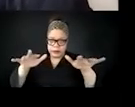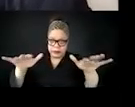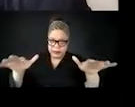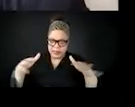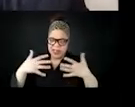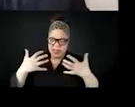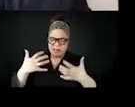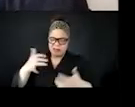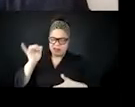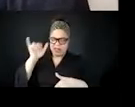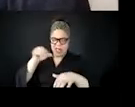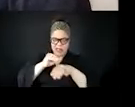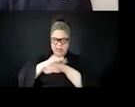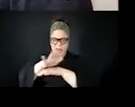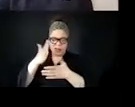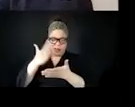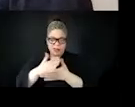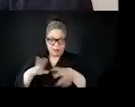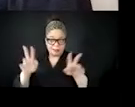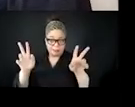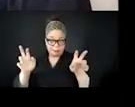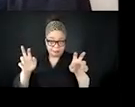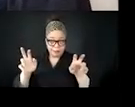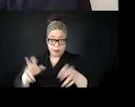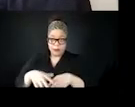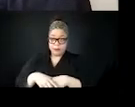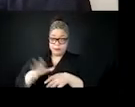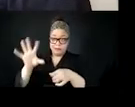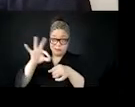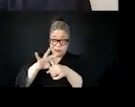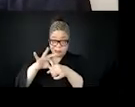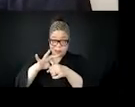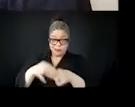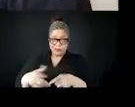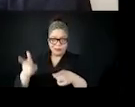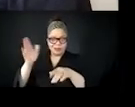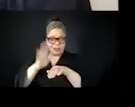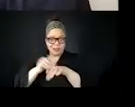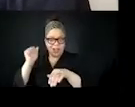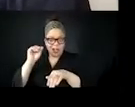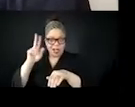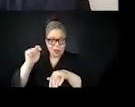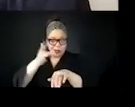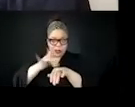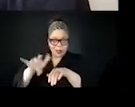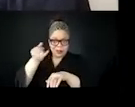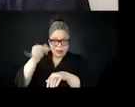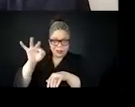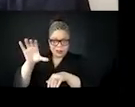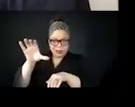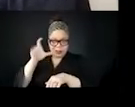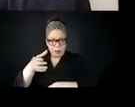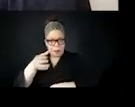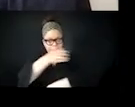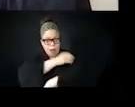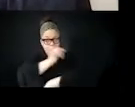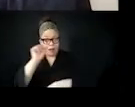power of the power of misinformation and, you know, trying to grapple with how to,